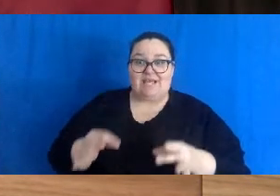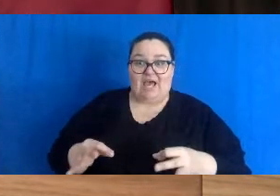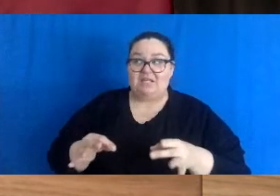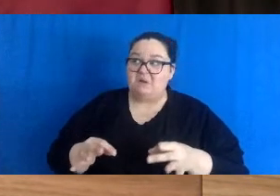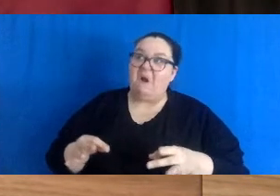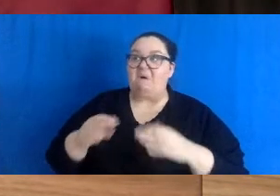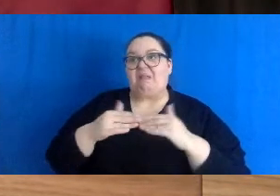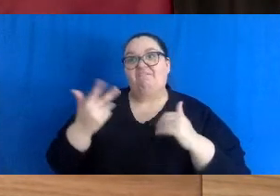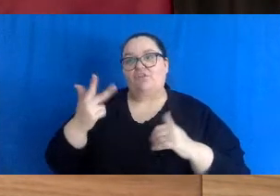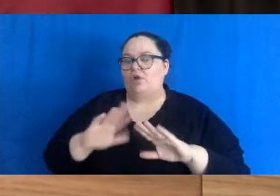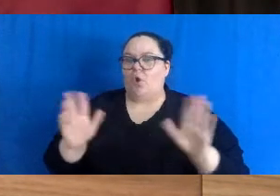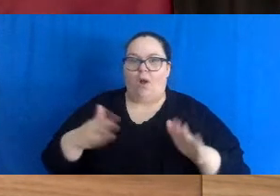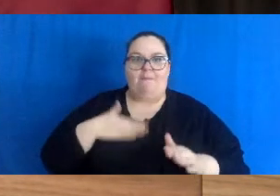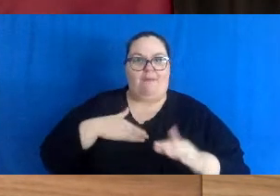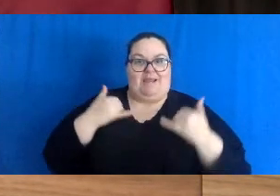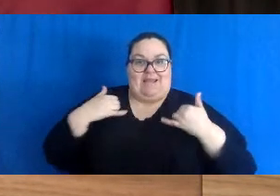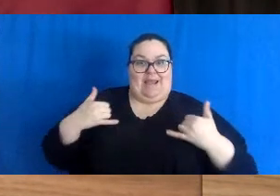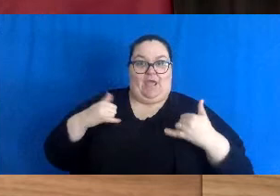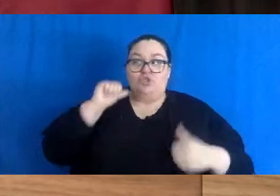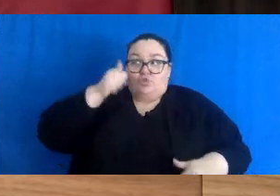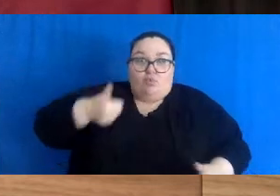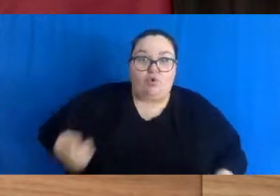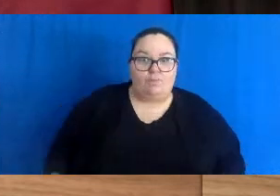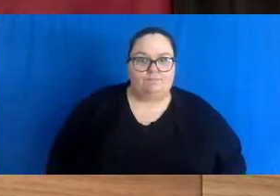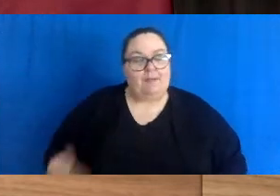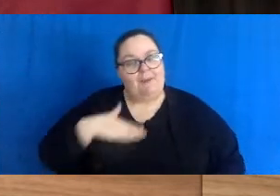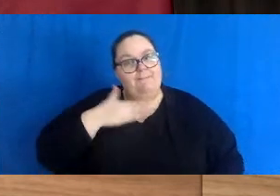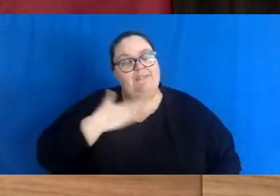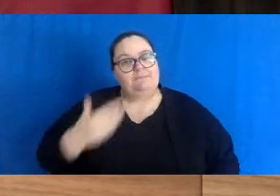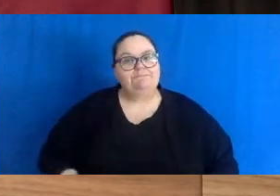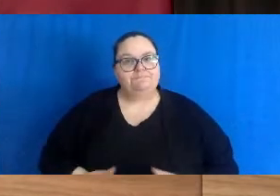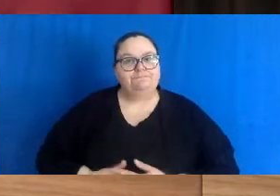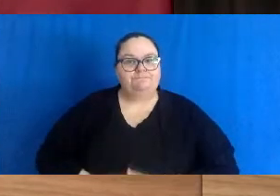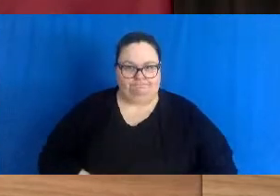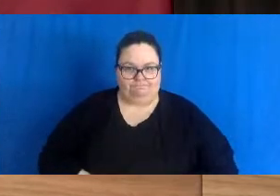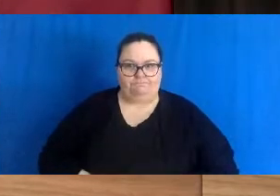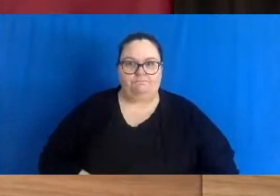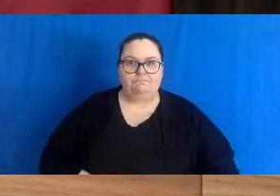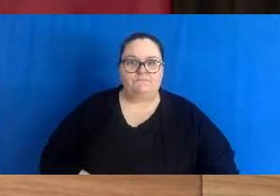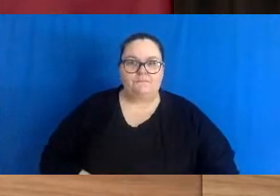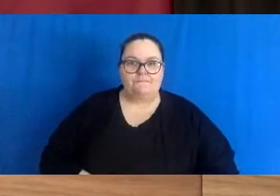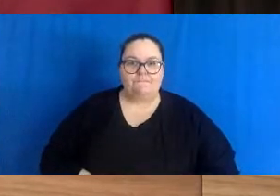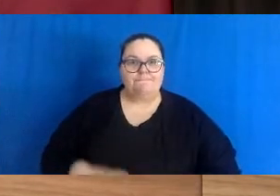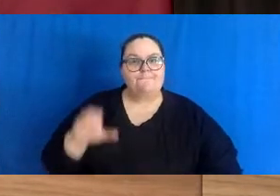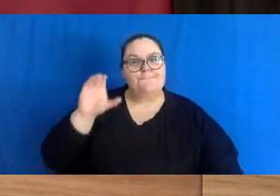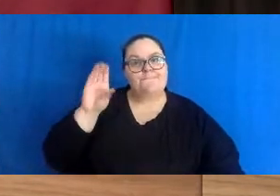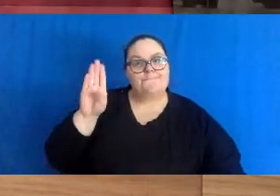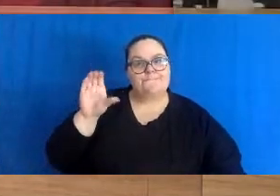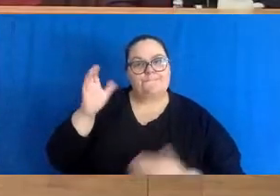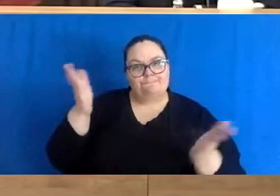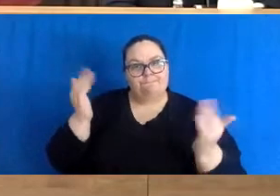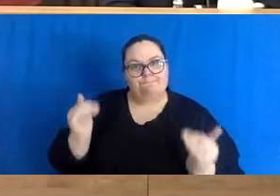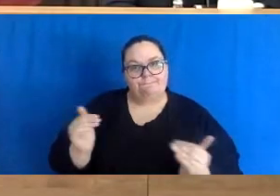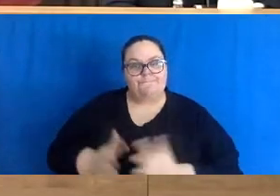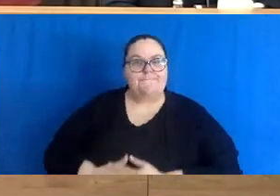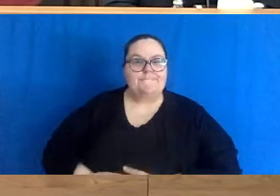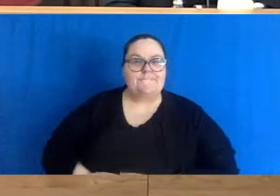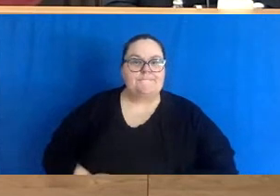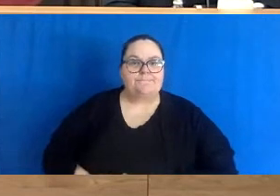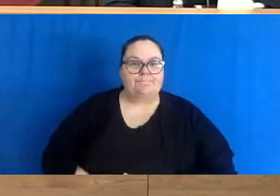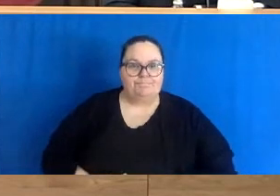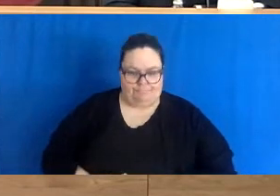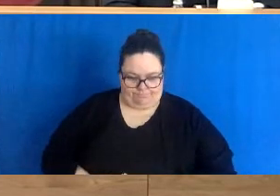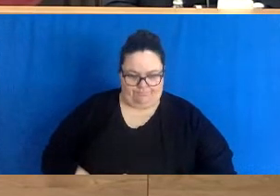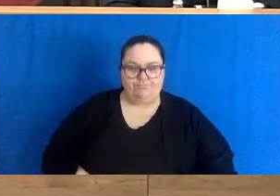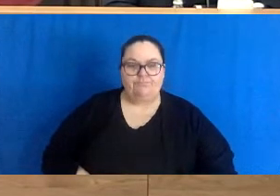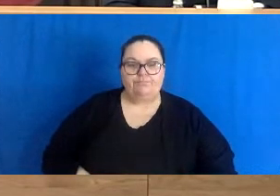quite pleased with the timeline that we've seen here thank you Harry Forstall with CBC thank you